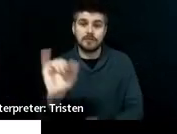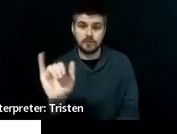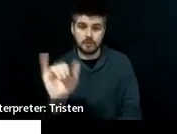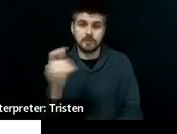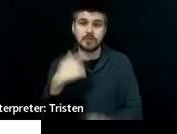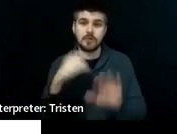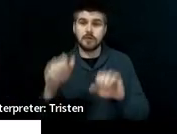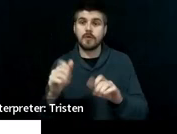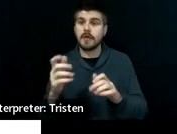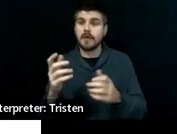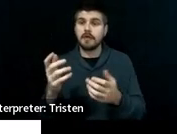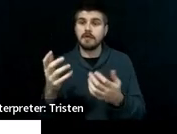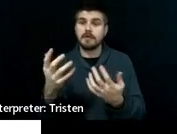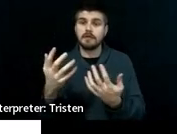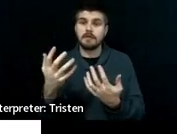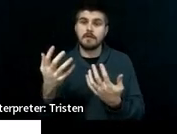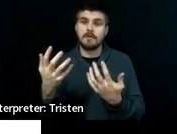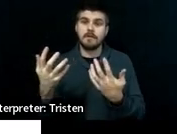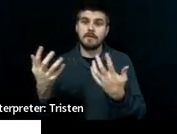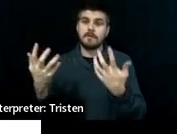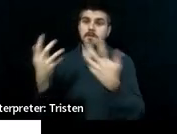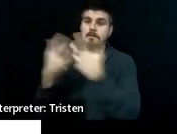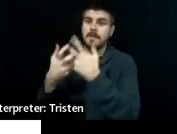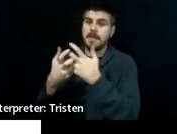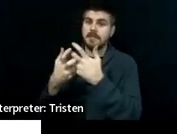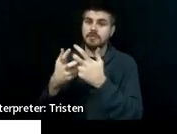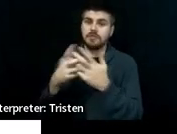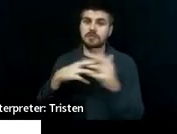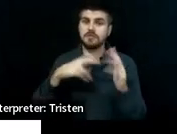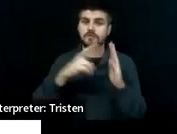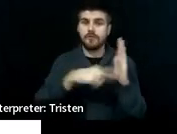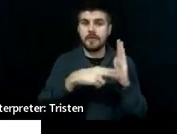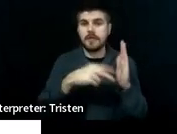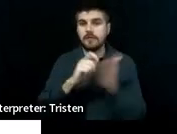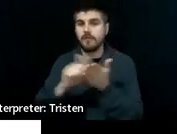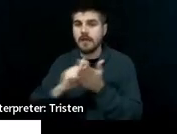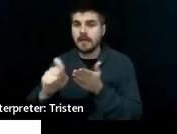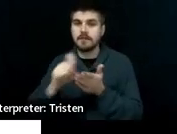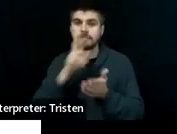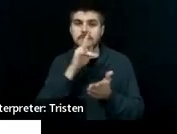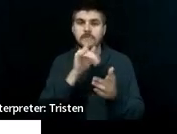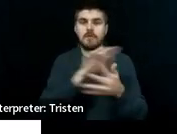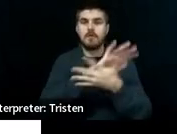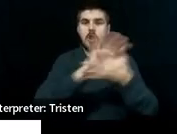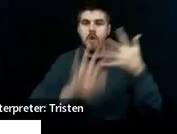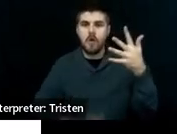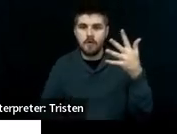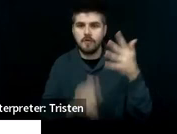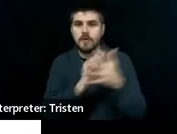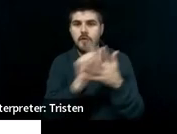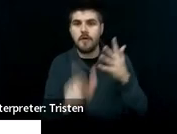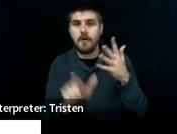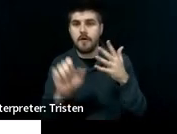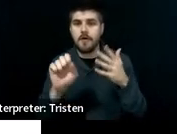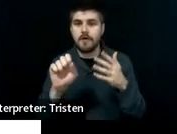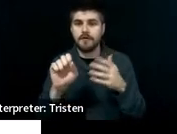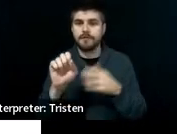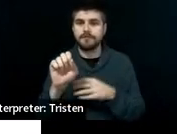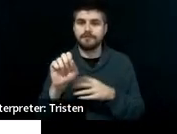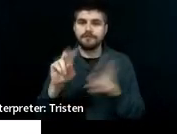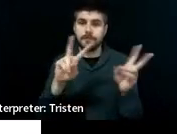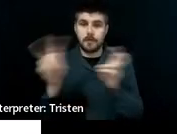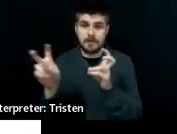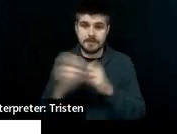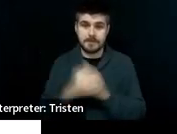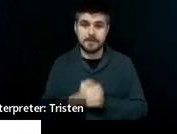fuse literacy across all subjects. So that it is not just an ELA goal, but what